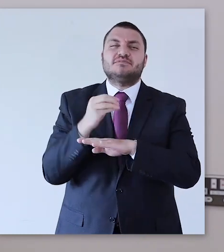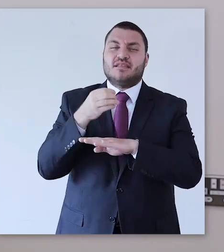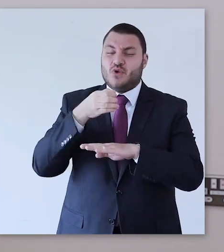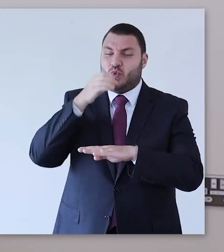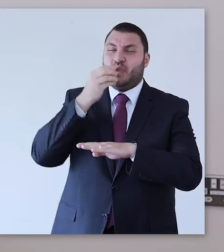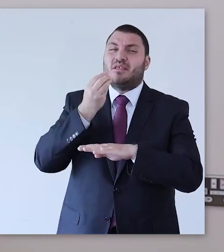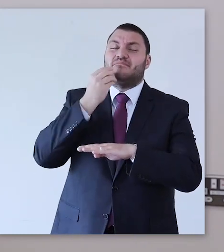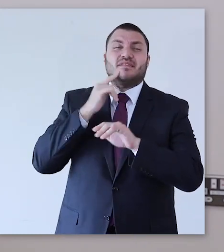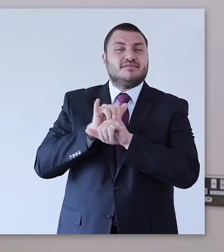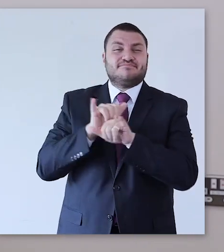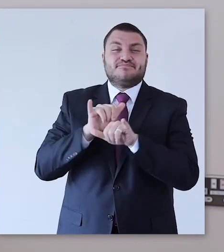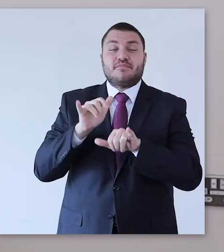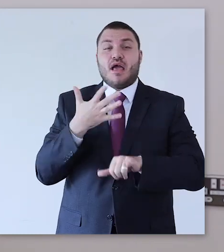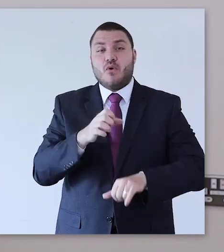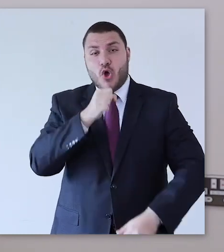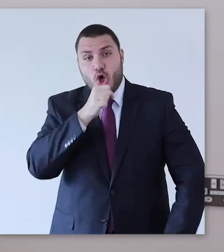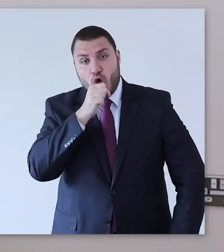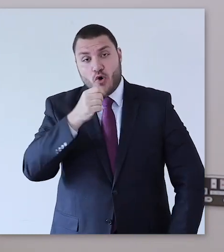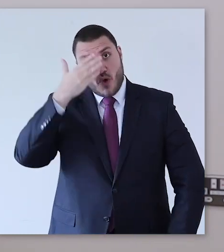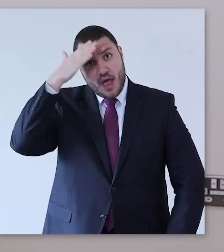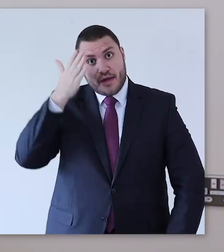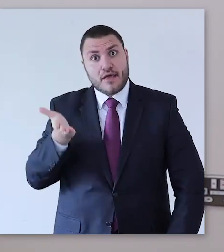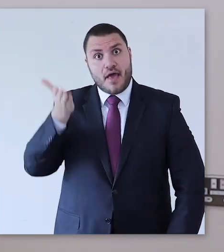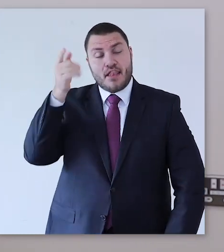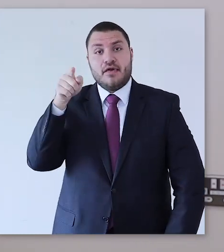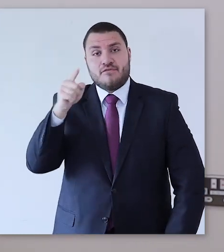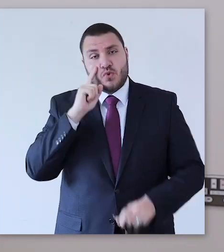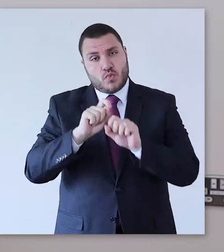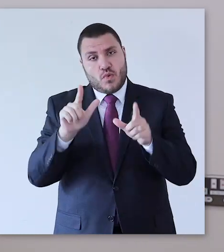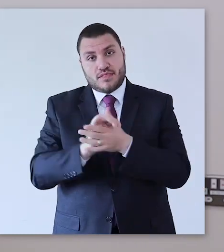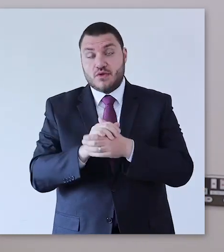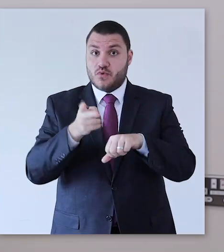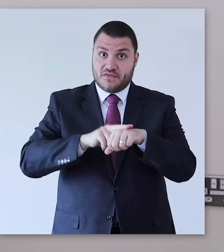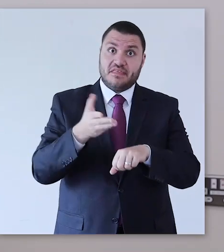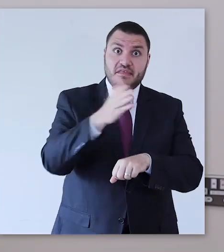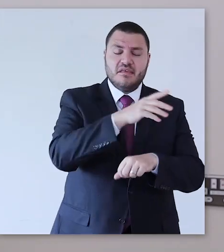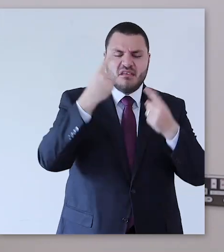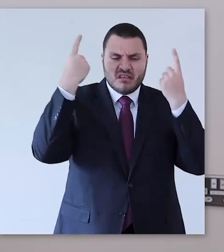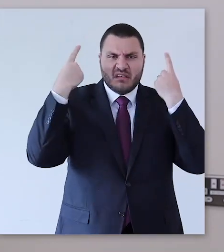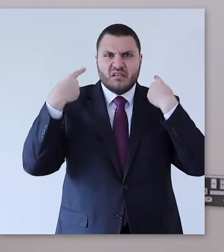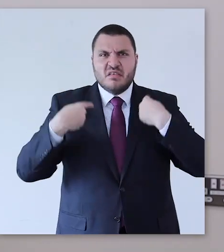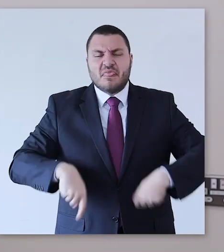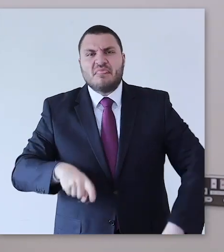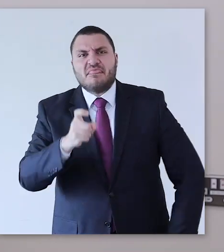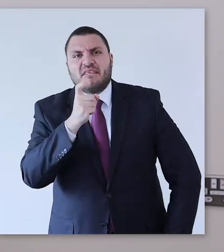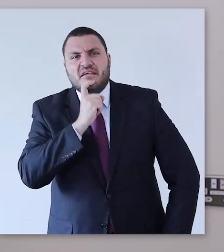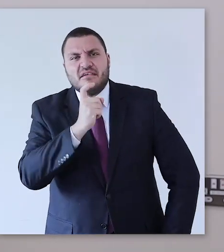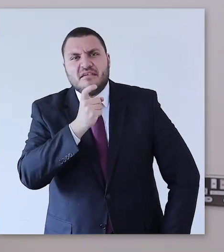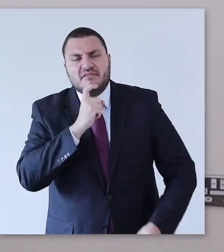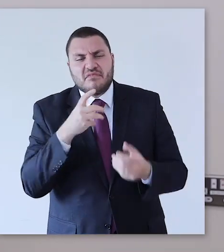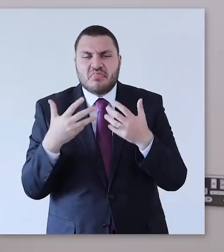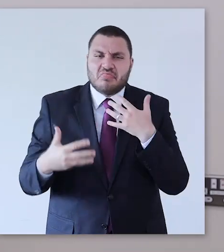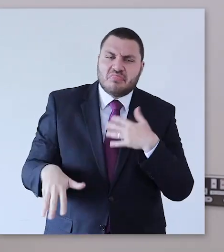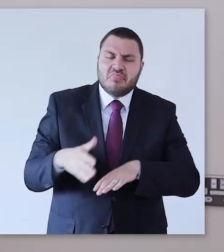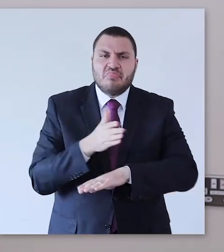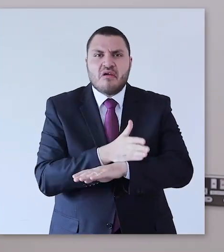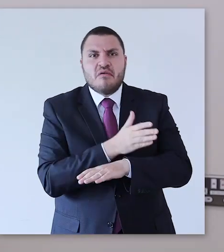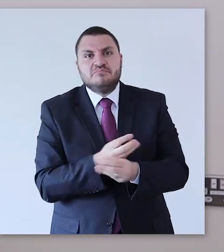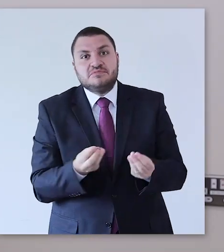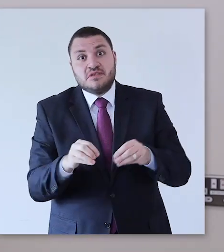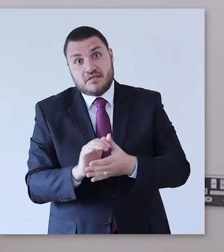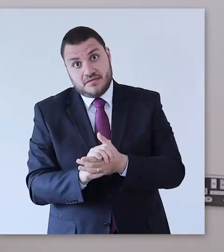The symptoms of the corona virus this new corona virus is having is